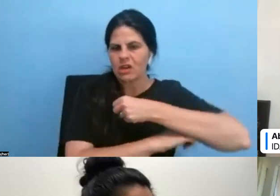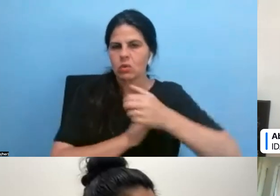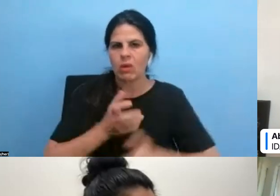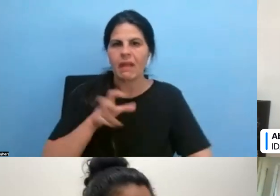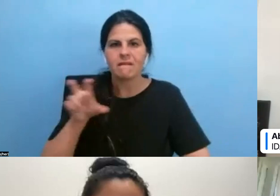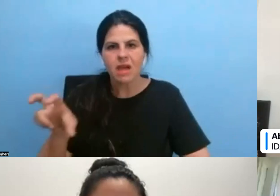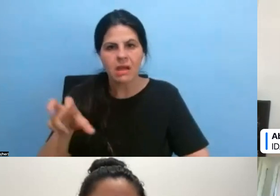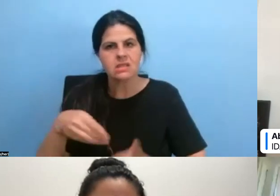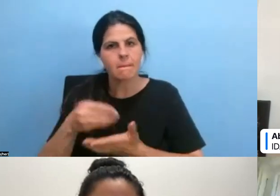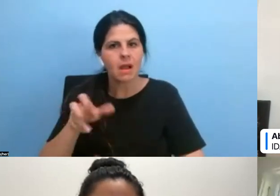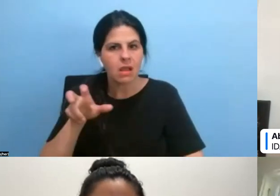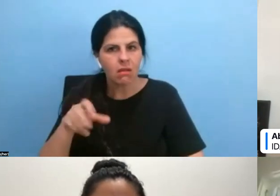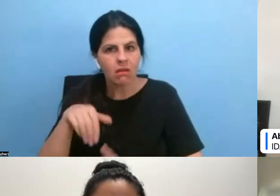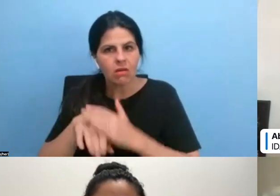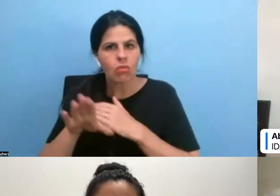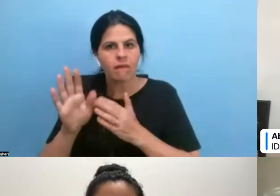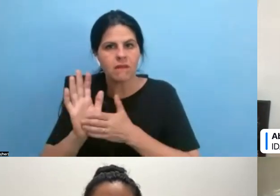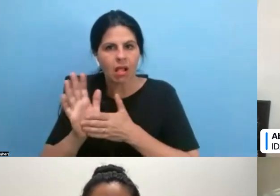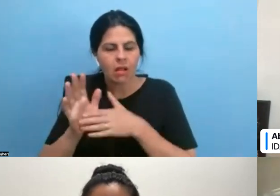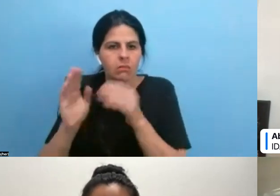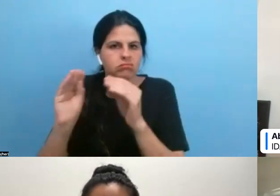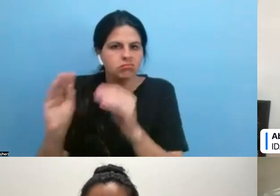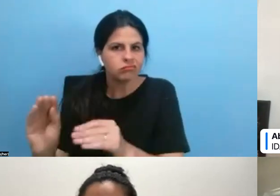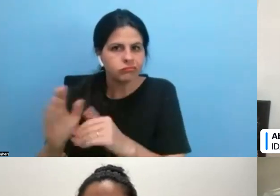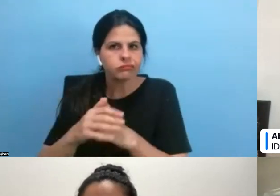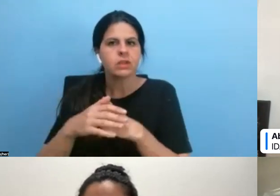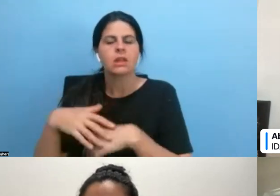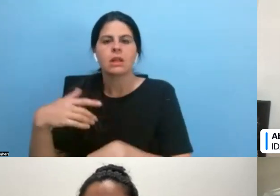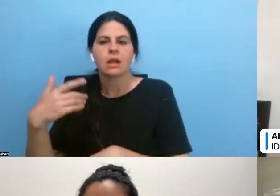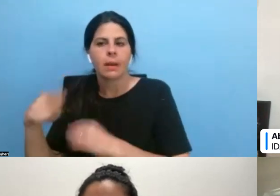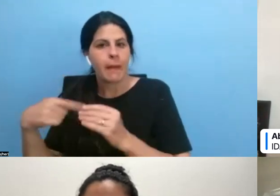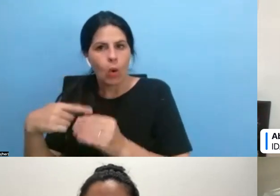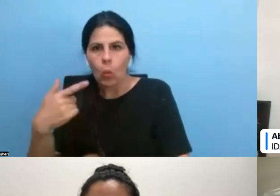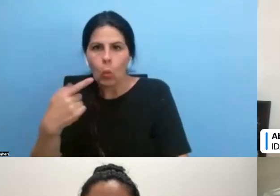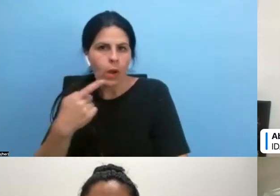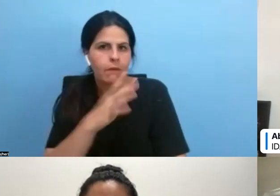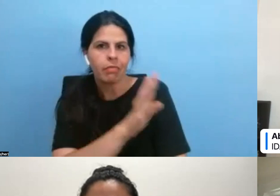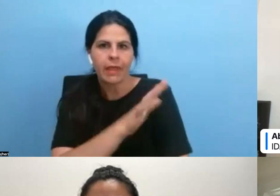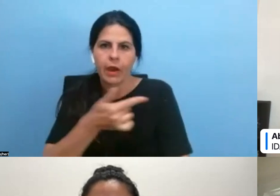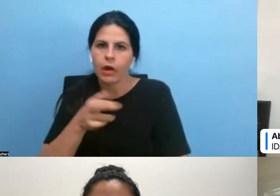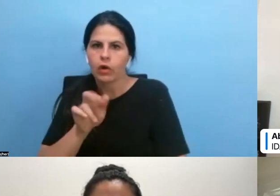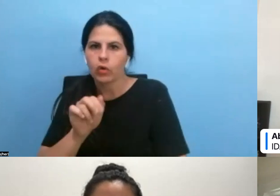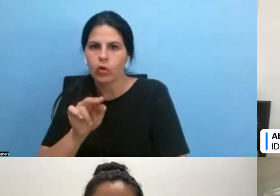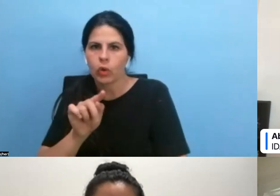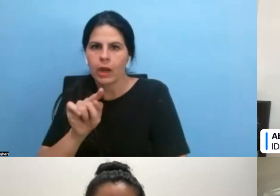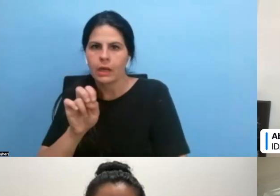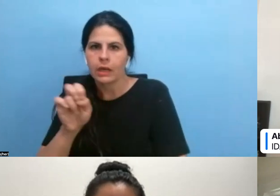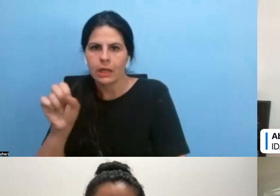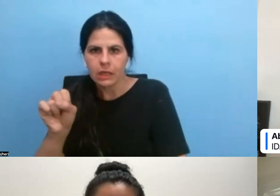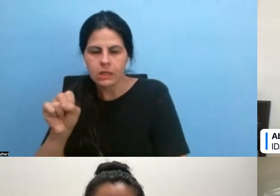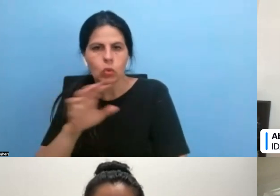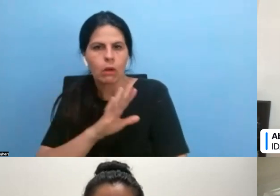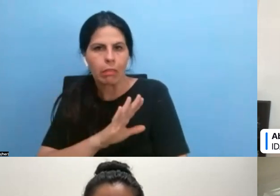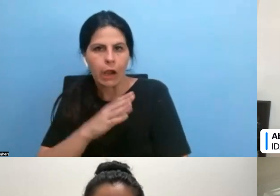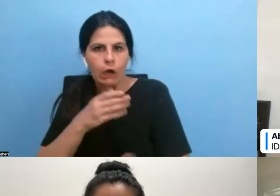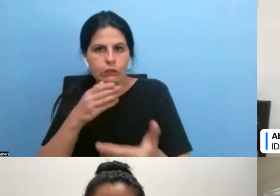is about one of their grantees or their services, things, and so forth. So I would just say, I'm not quite sure like what the situation